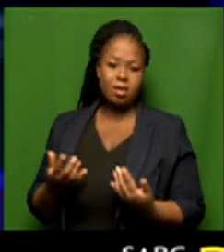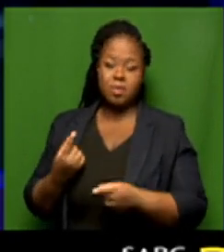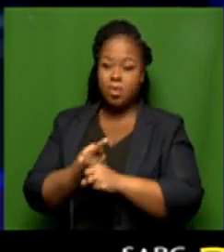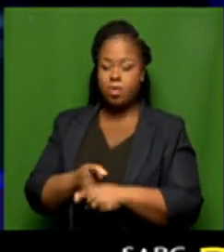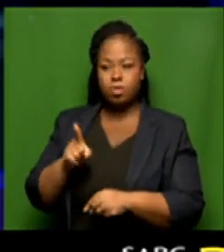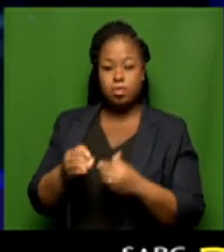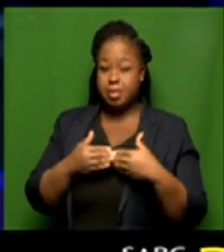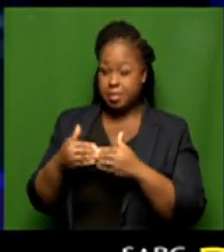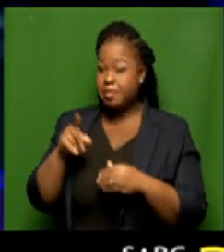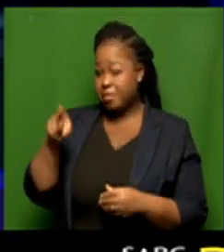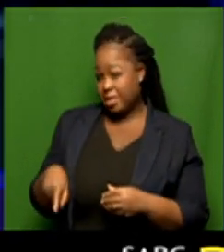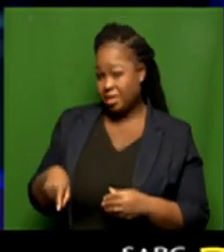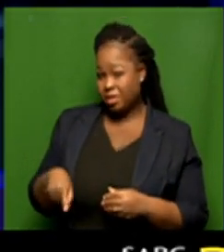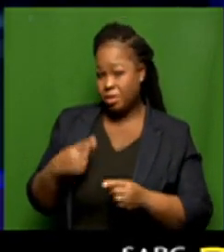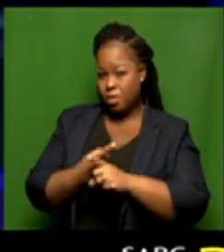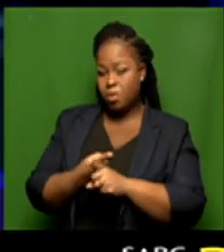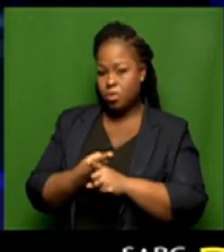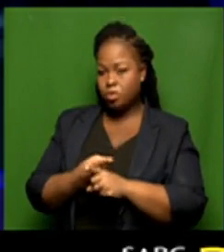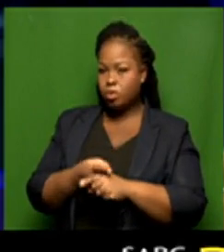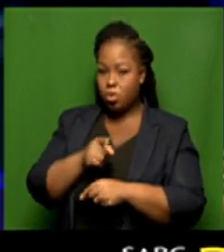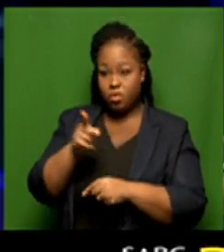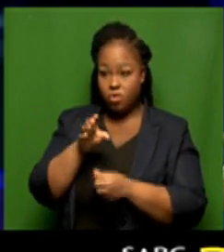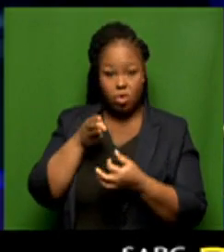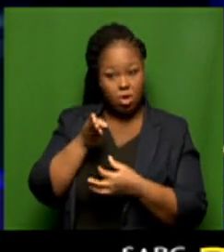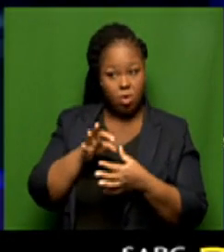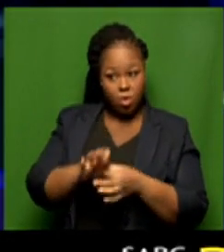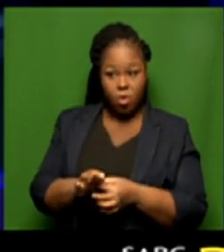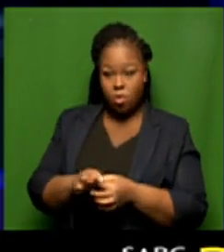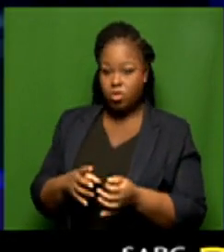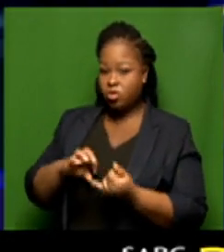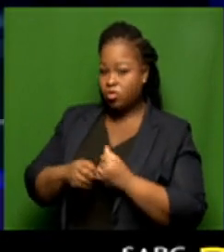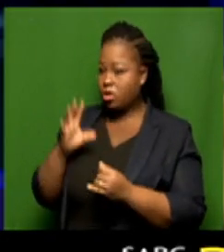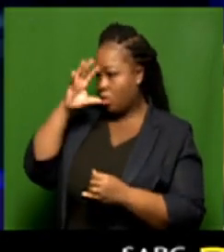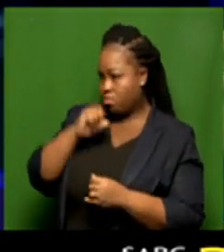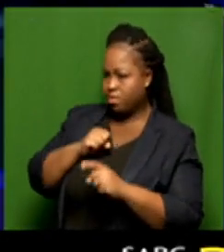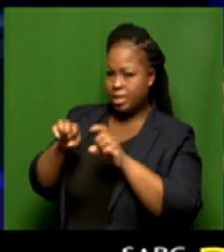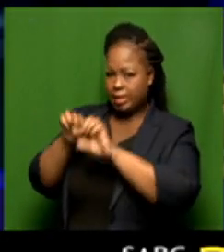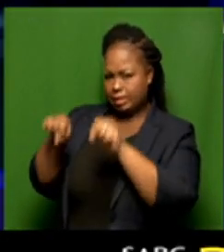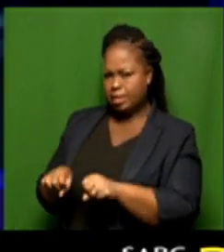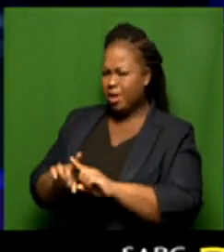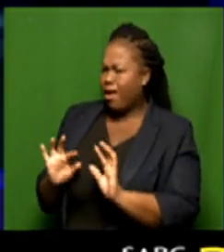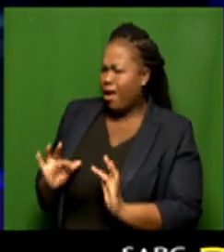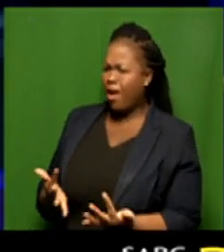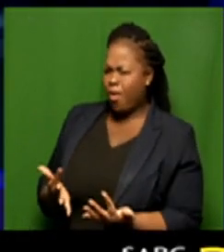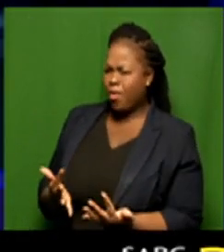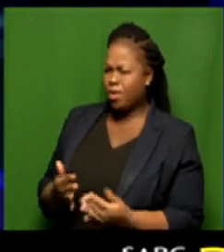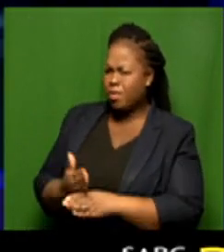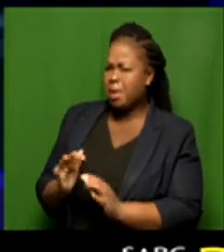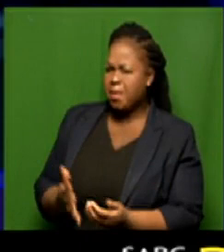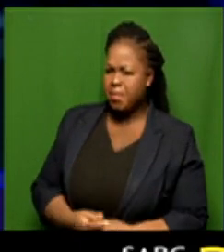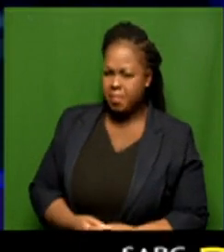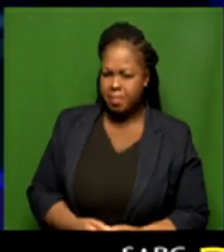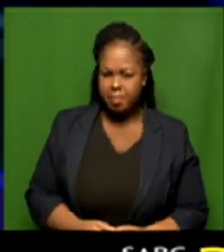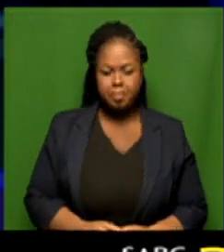know, you need to be very careful at home trying to predict. It is systems like yours that are able to predict it. But how? How does it work?